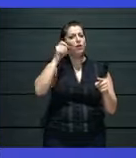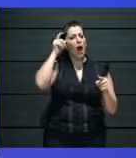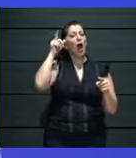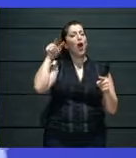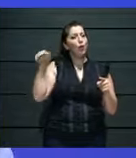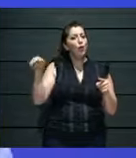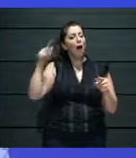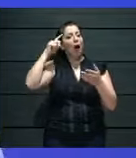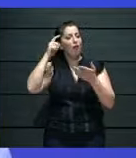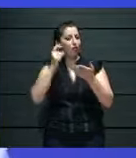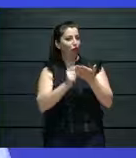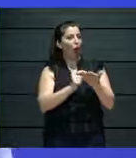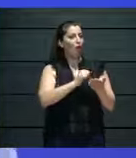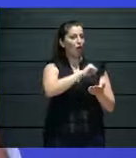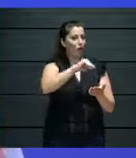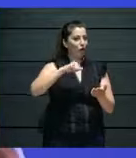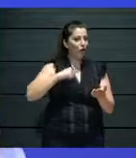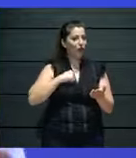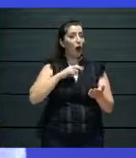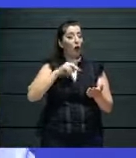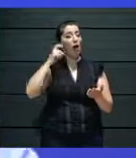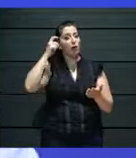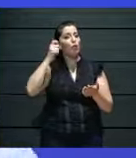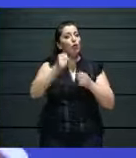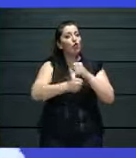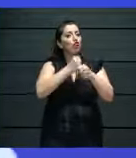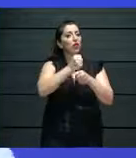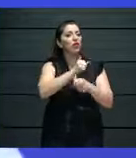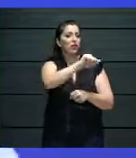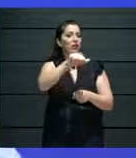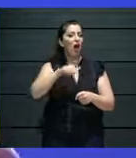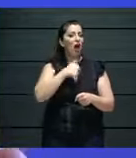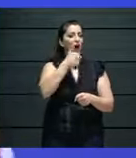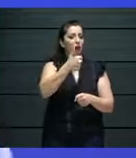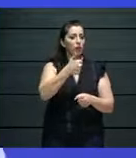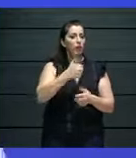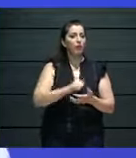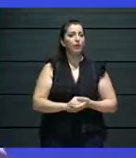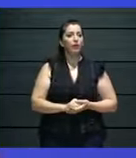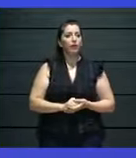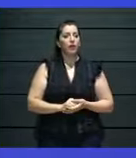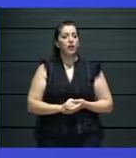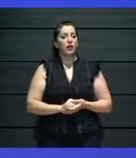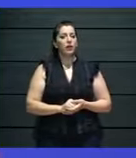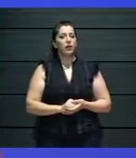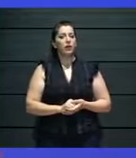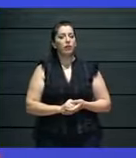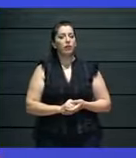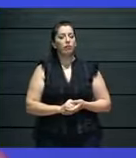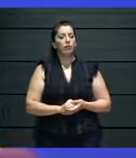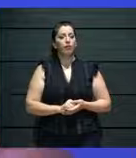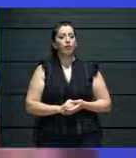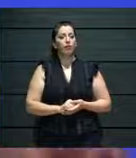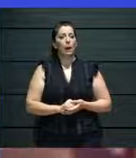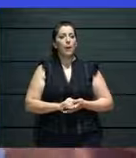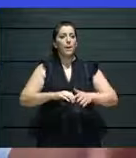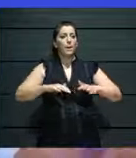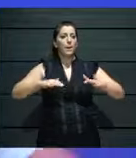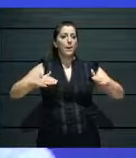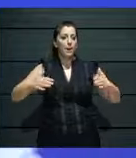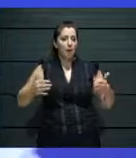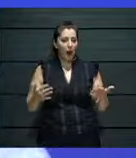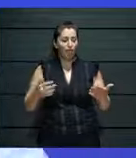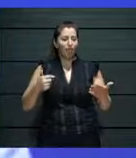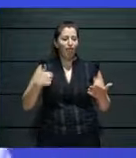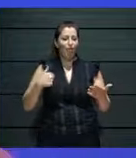have to be, like, I consider myself as a kind of animal that was an animal of land. And now we have to become creatures